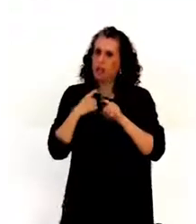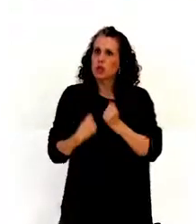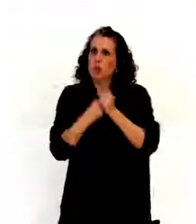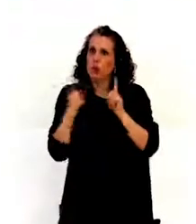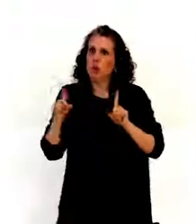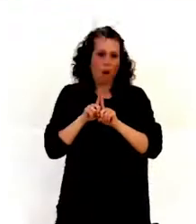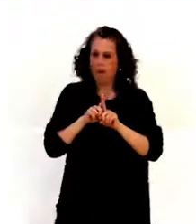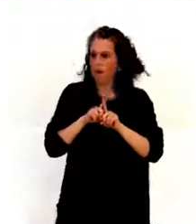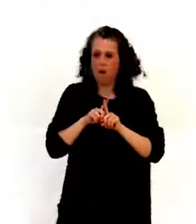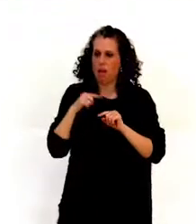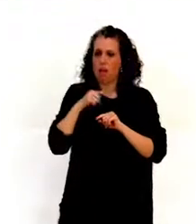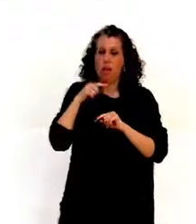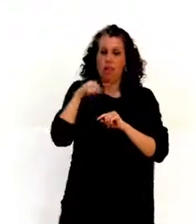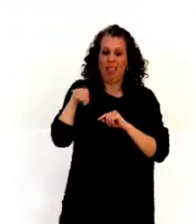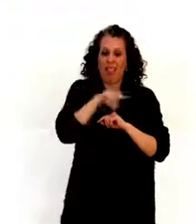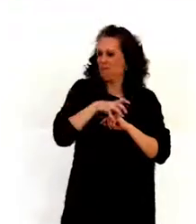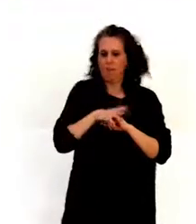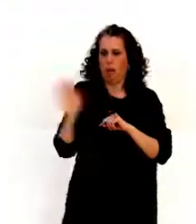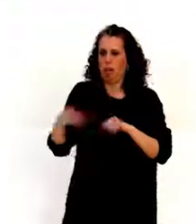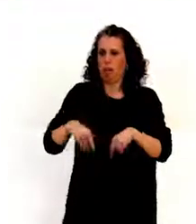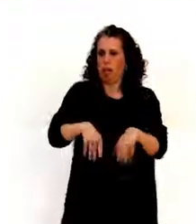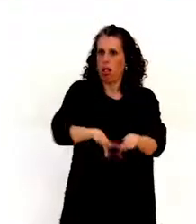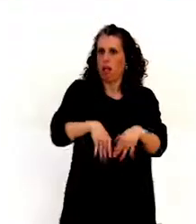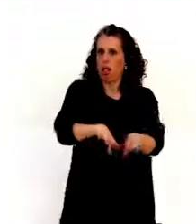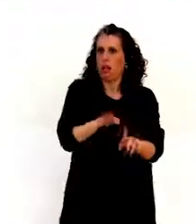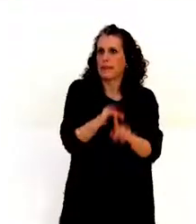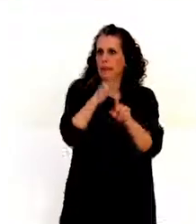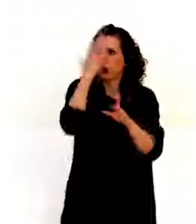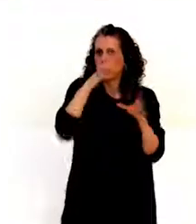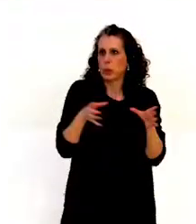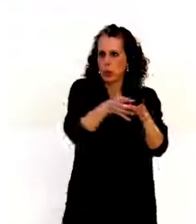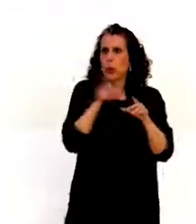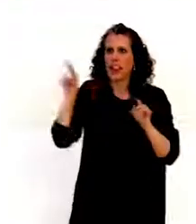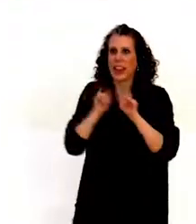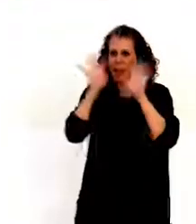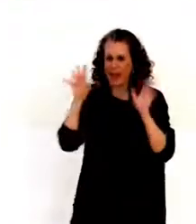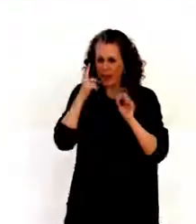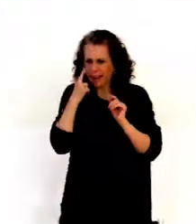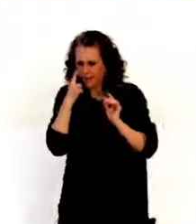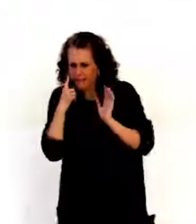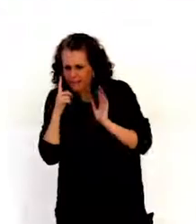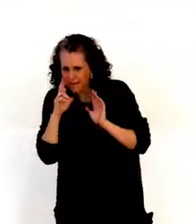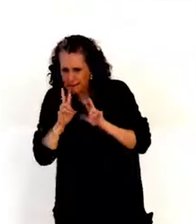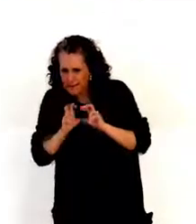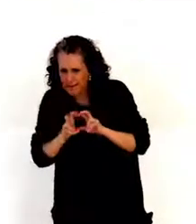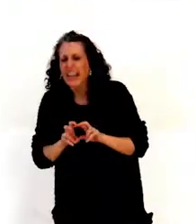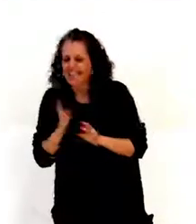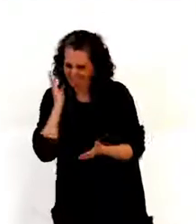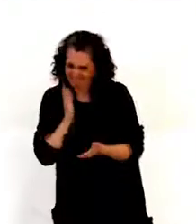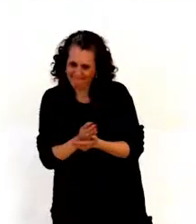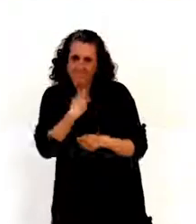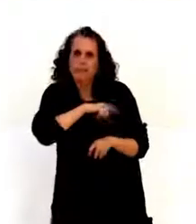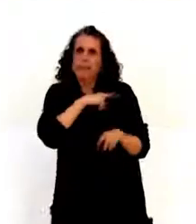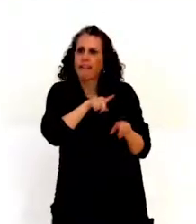special schools and committee investigated that complaint and did find that there was violation of article